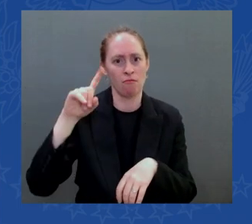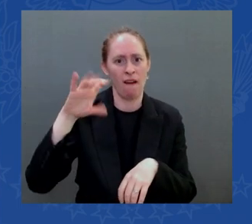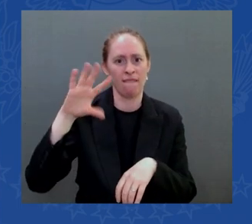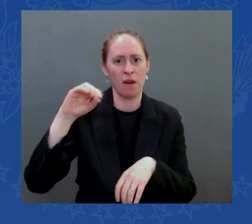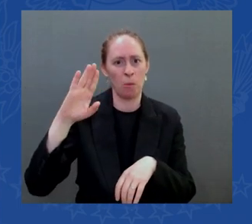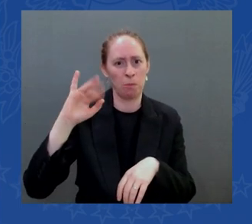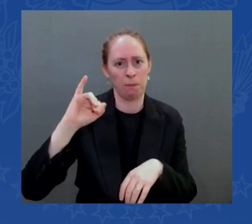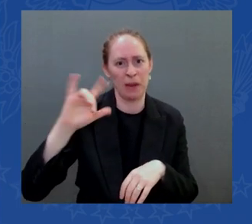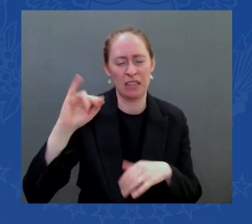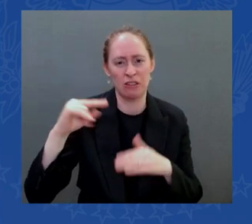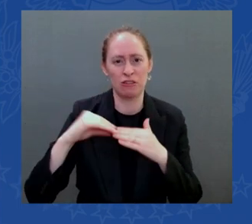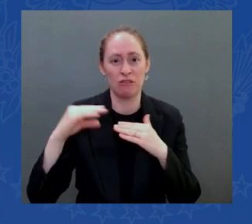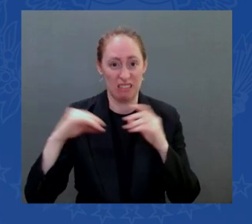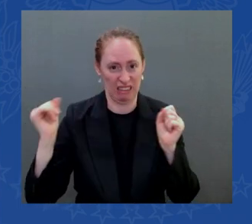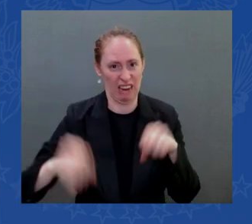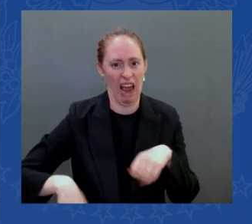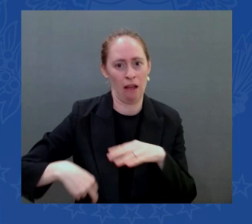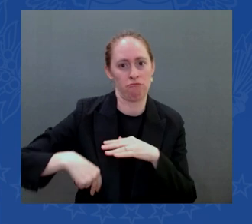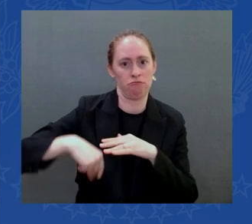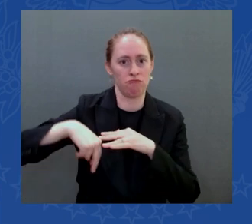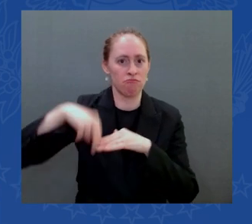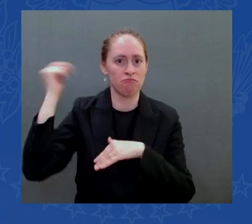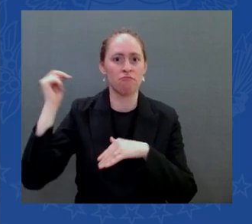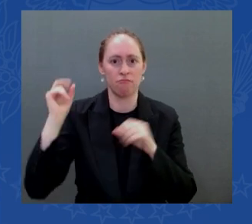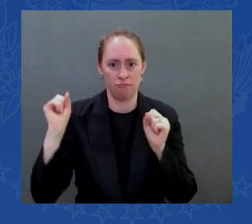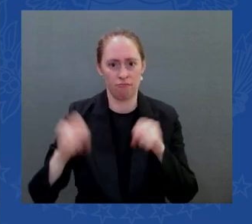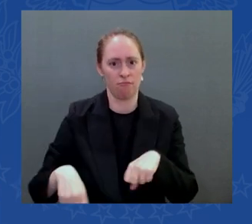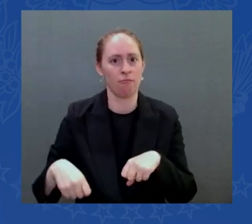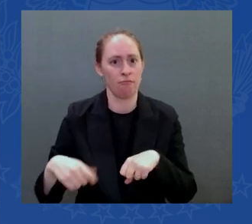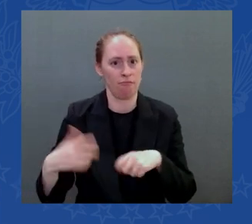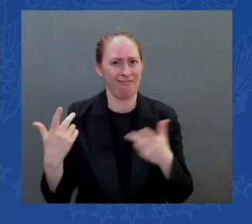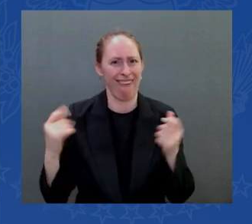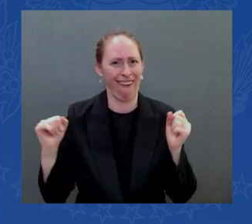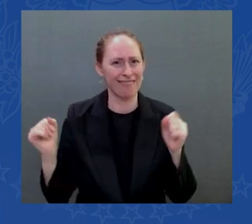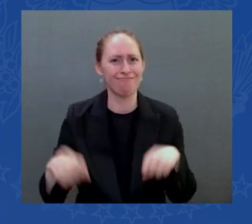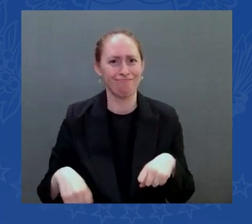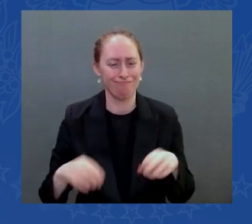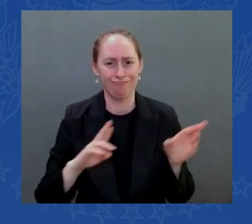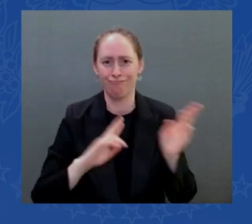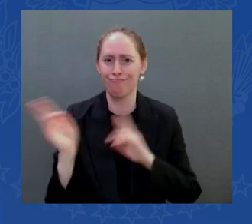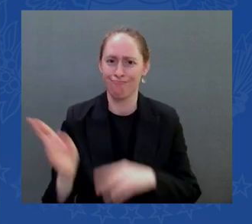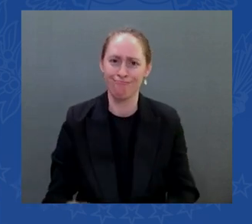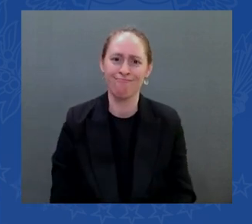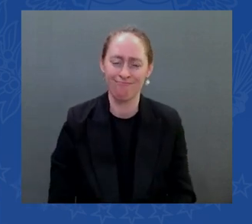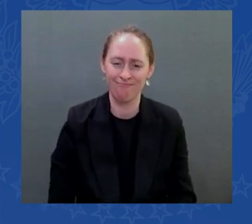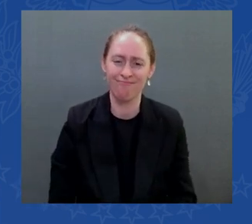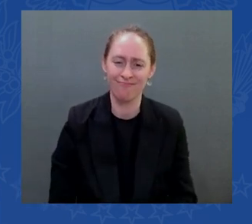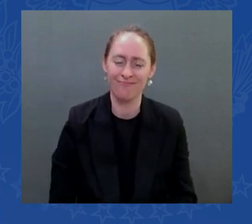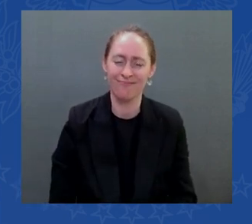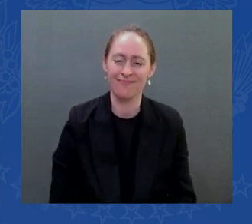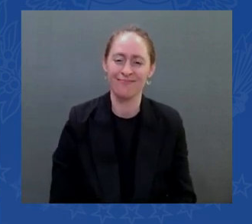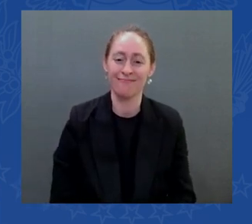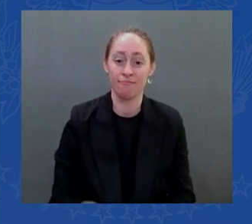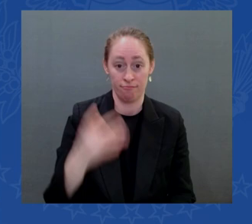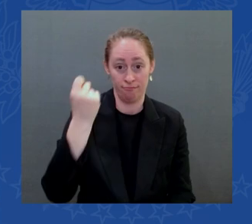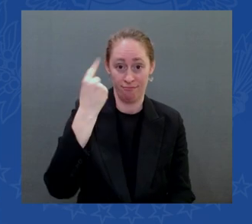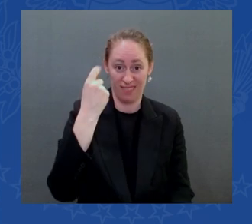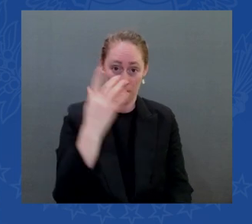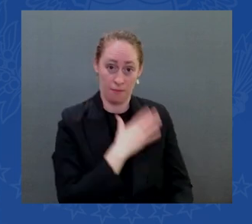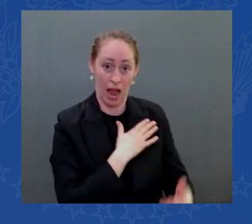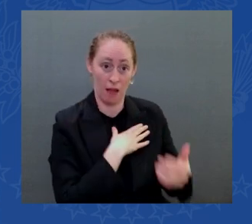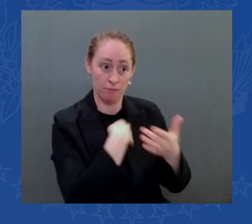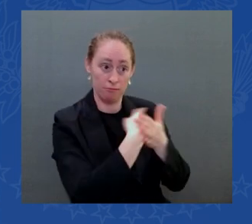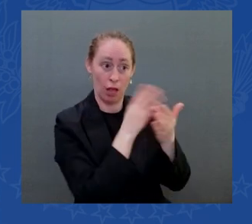and the budget i proposed this year if it comes to total fruition we'll cut the deficit by